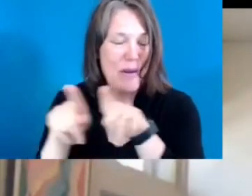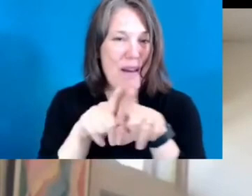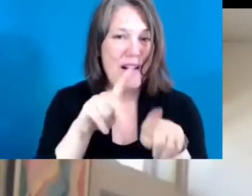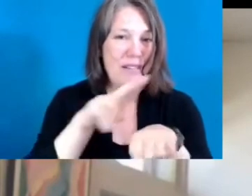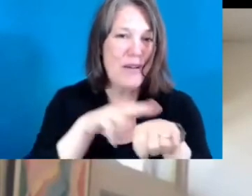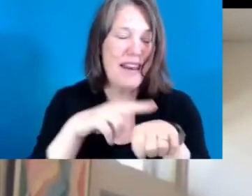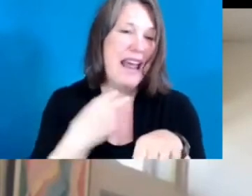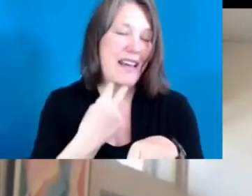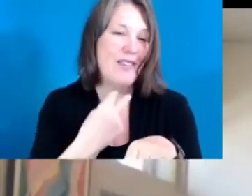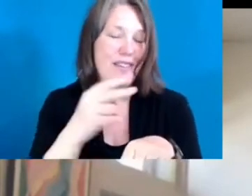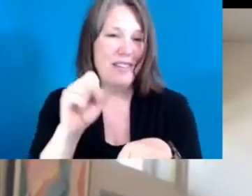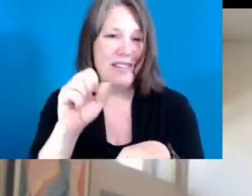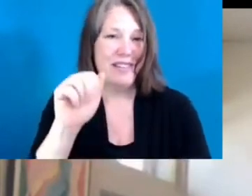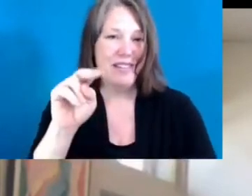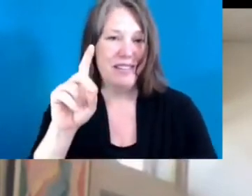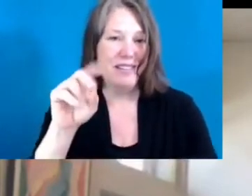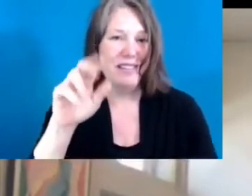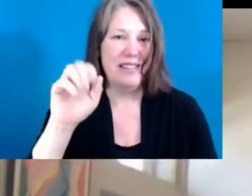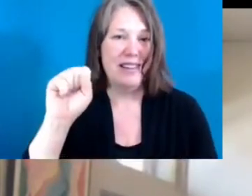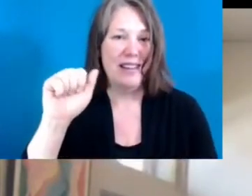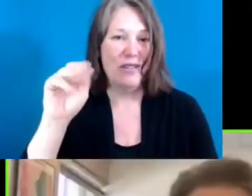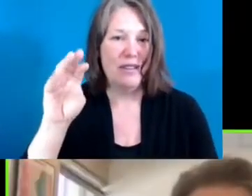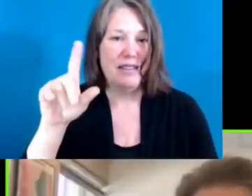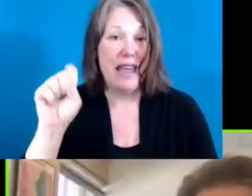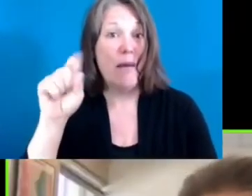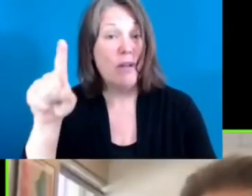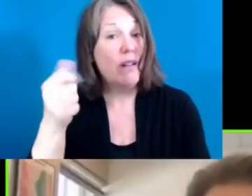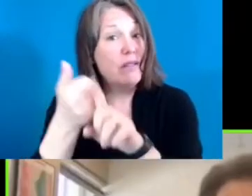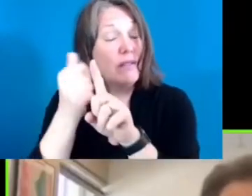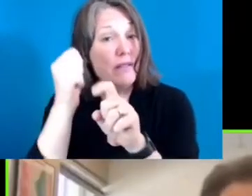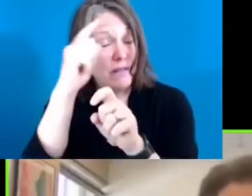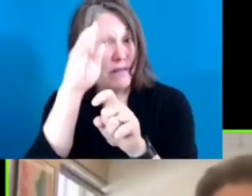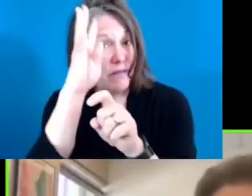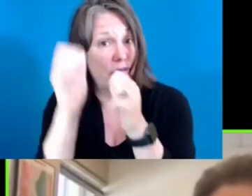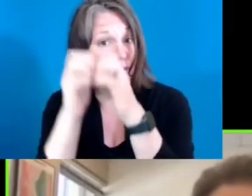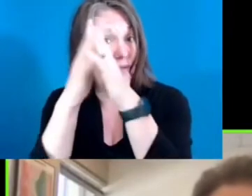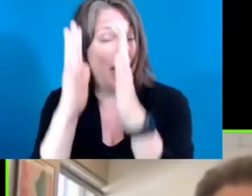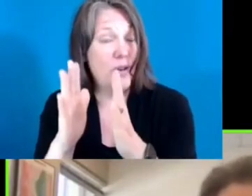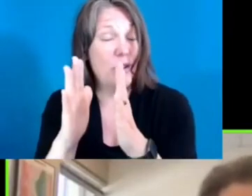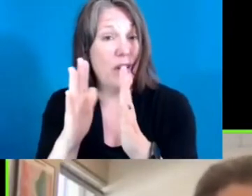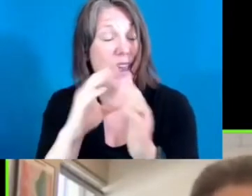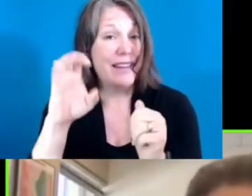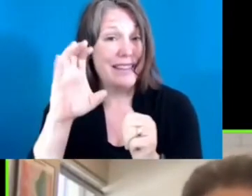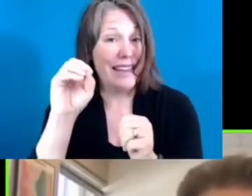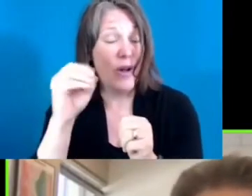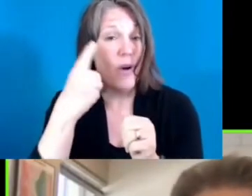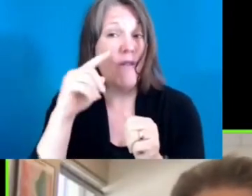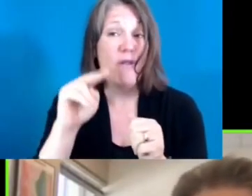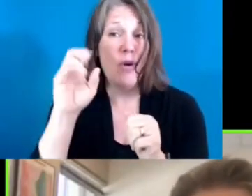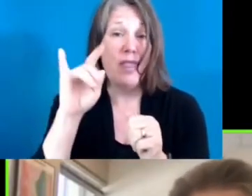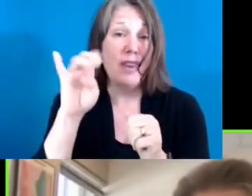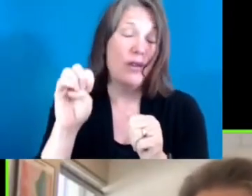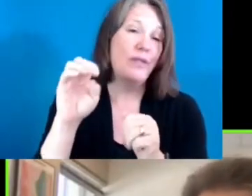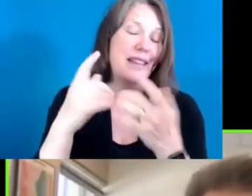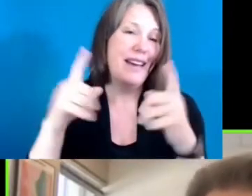voice. Sandra Samuels is the founder and president CEO of the Northside Achievement Zone,